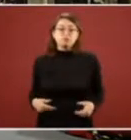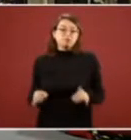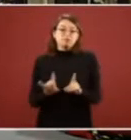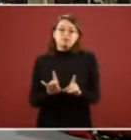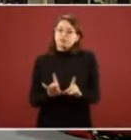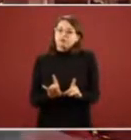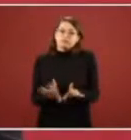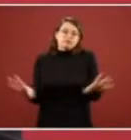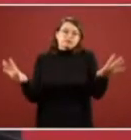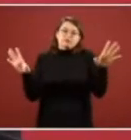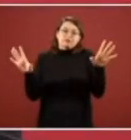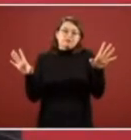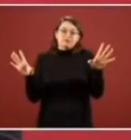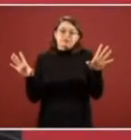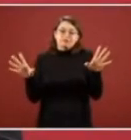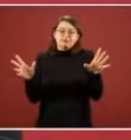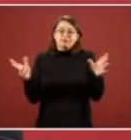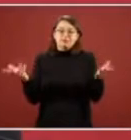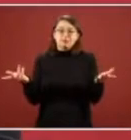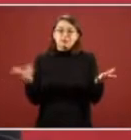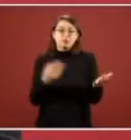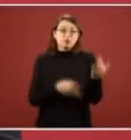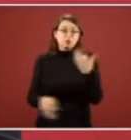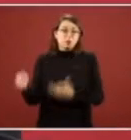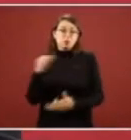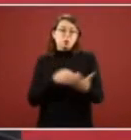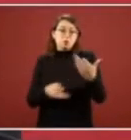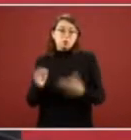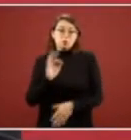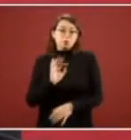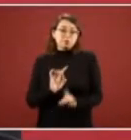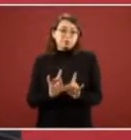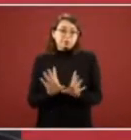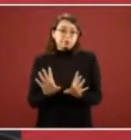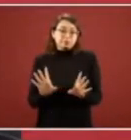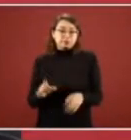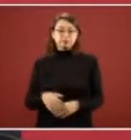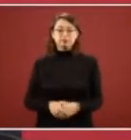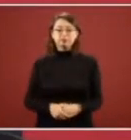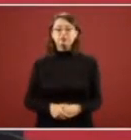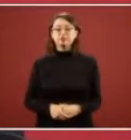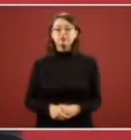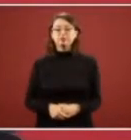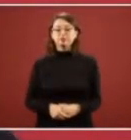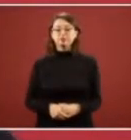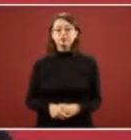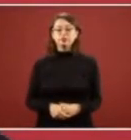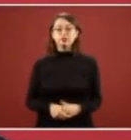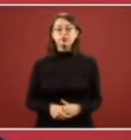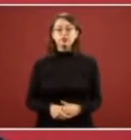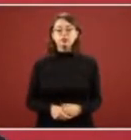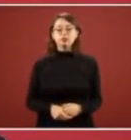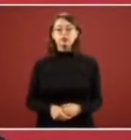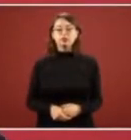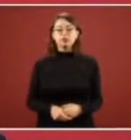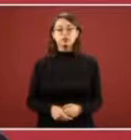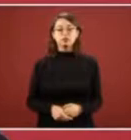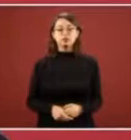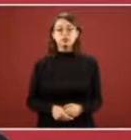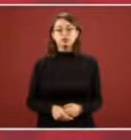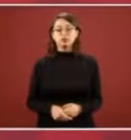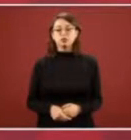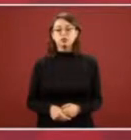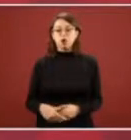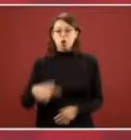and any human being would behave like that or react like that all of us and let no one say